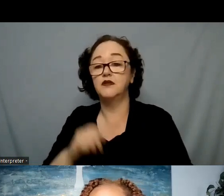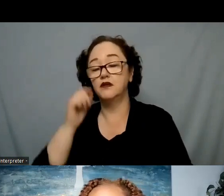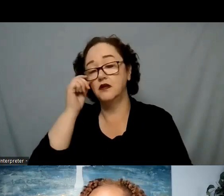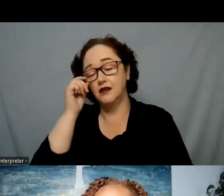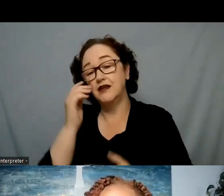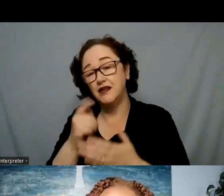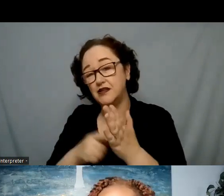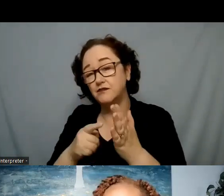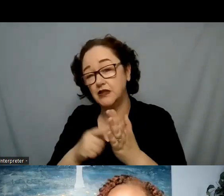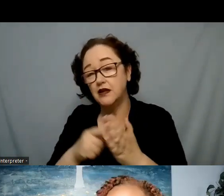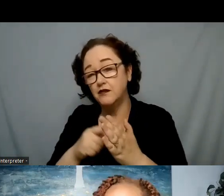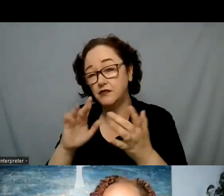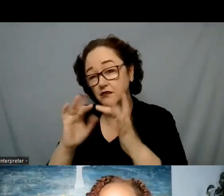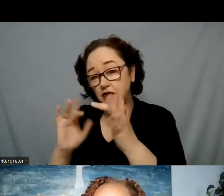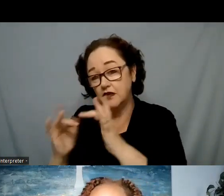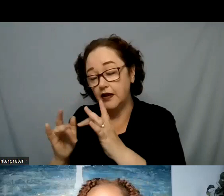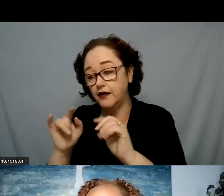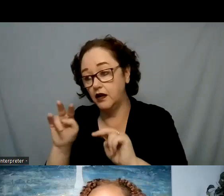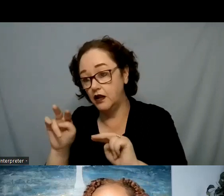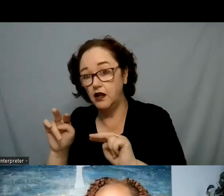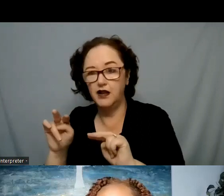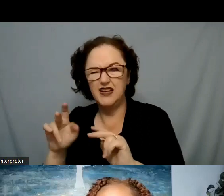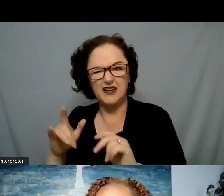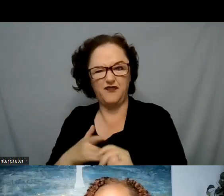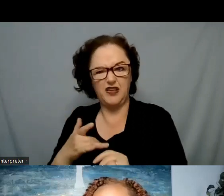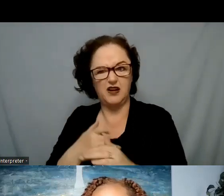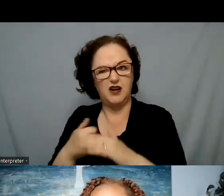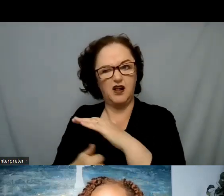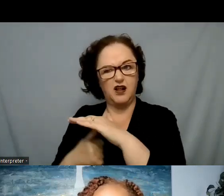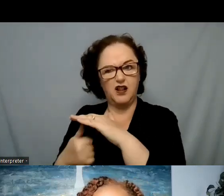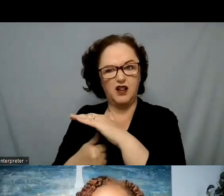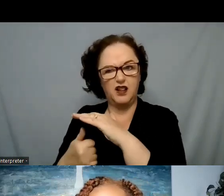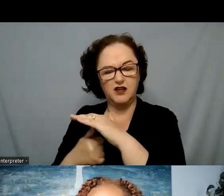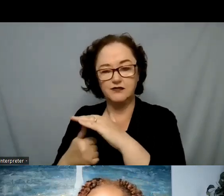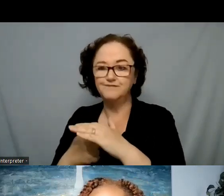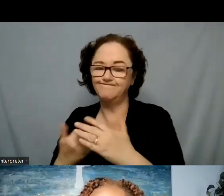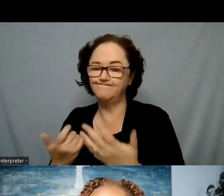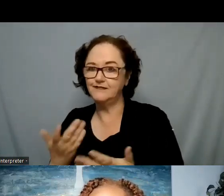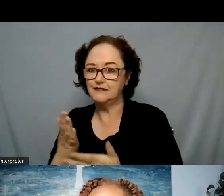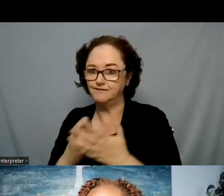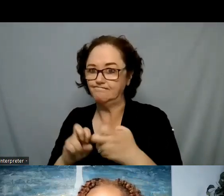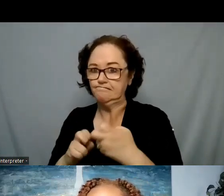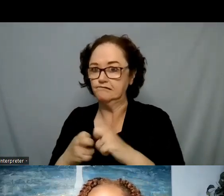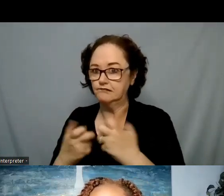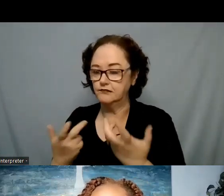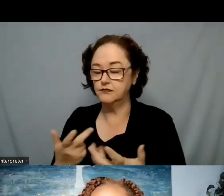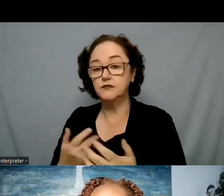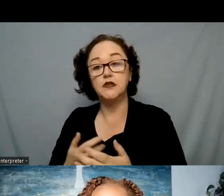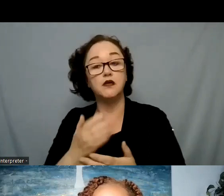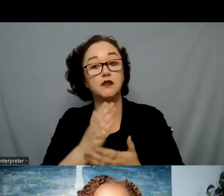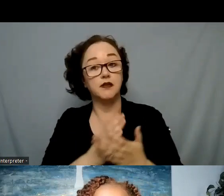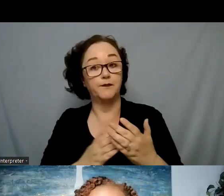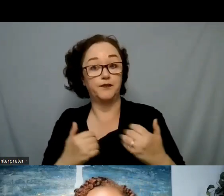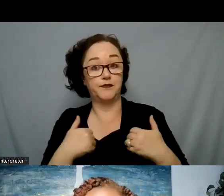and there can be some pitfalls and because I often check in with youth I'm working with on